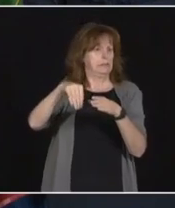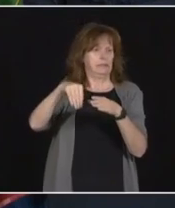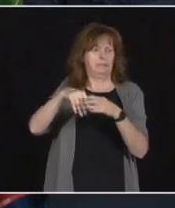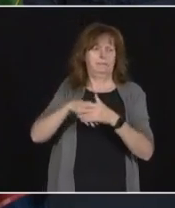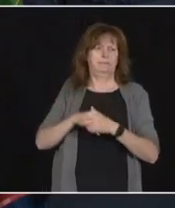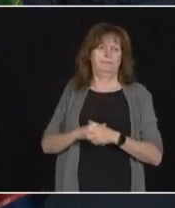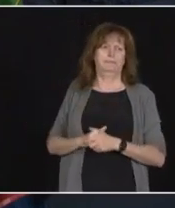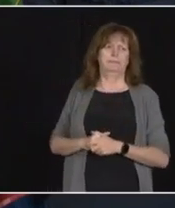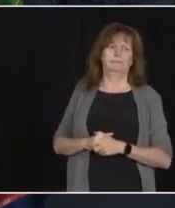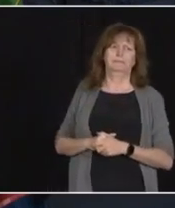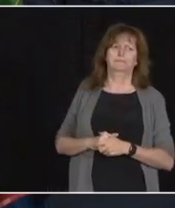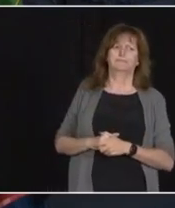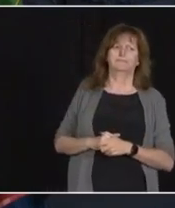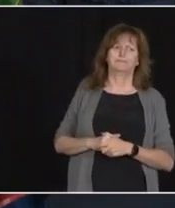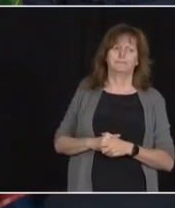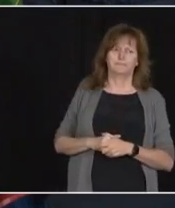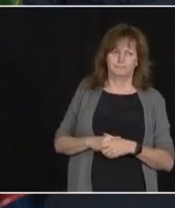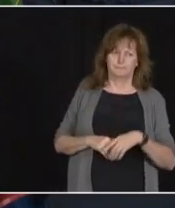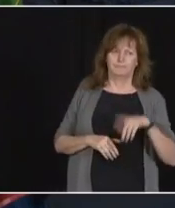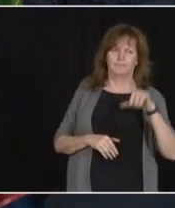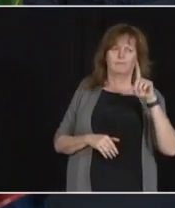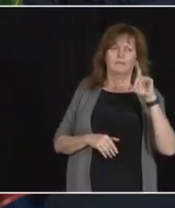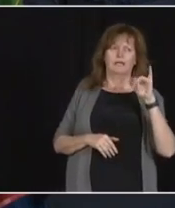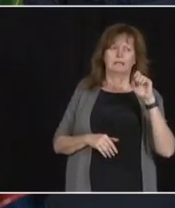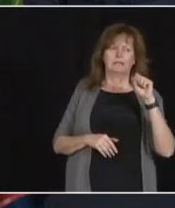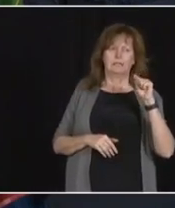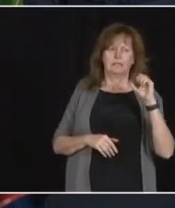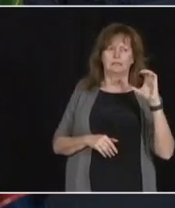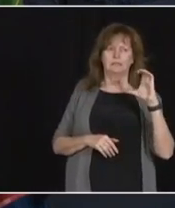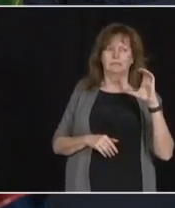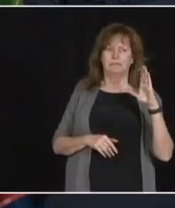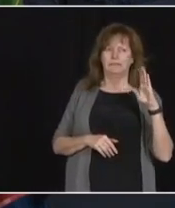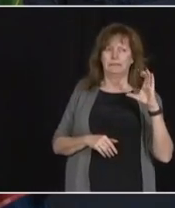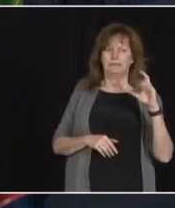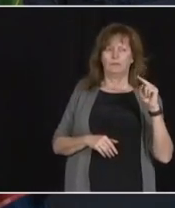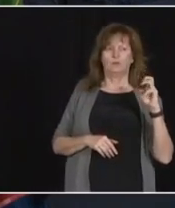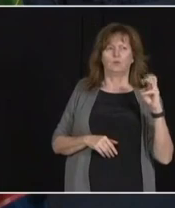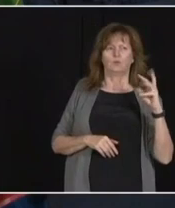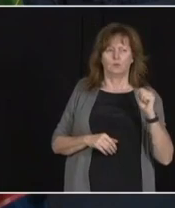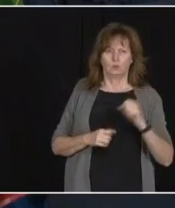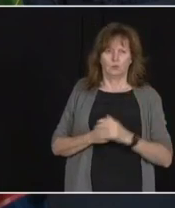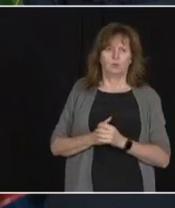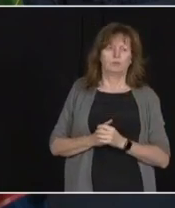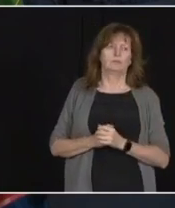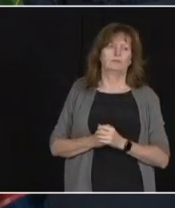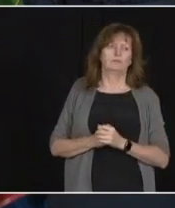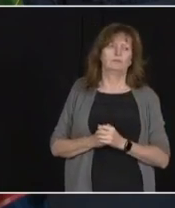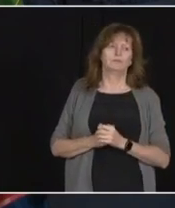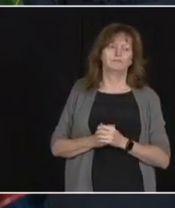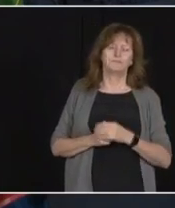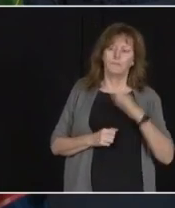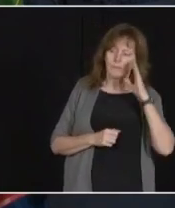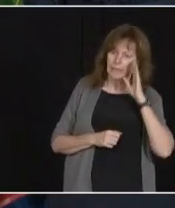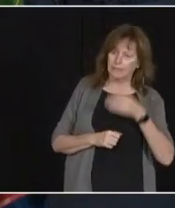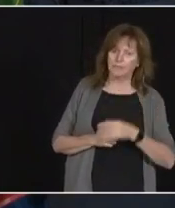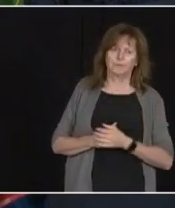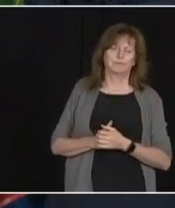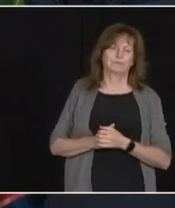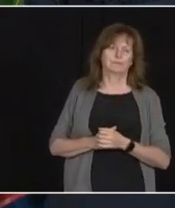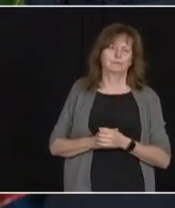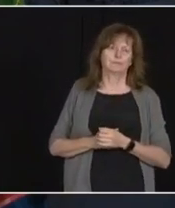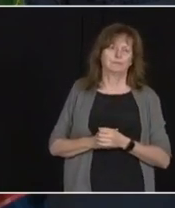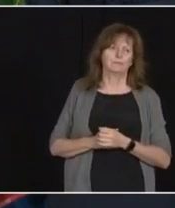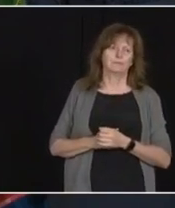from CBC News. Please go ahead. Hi there, premier. This question is about the nurses in the